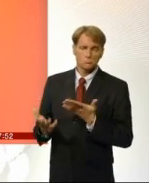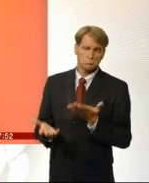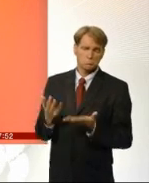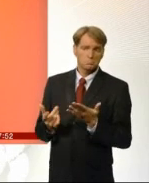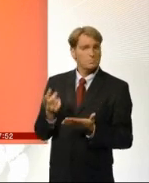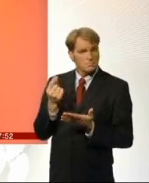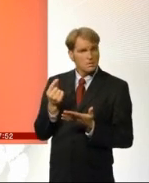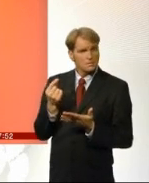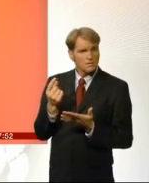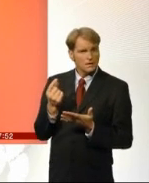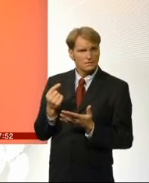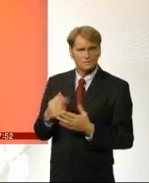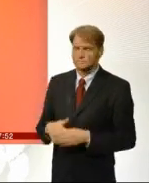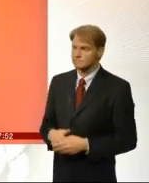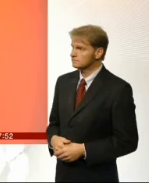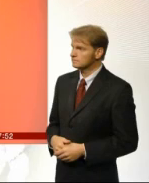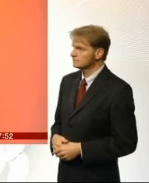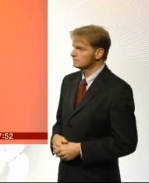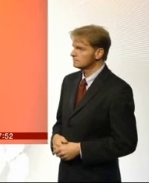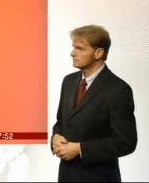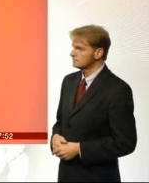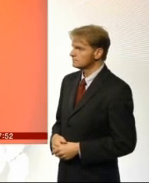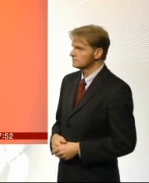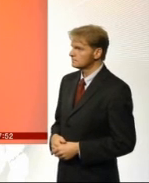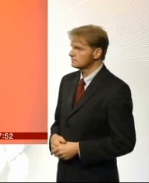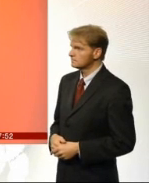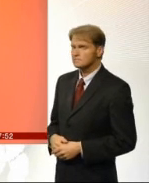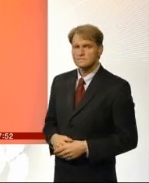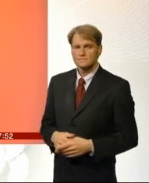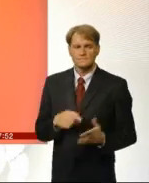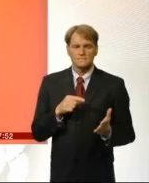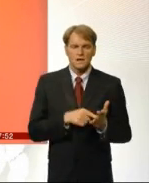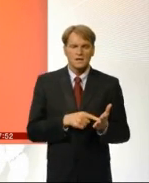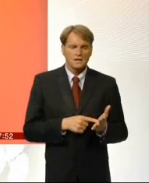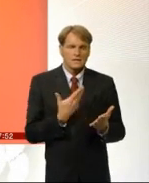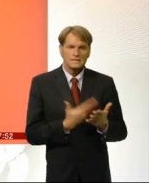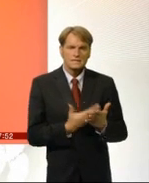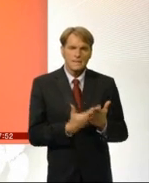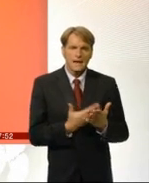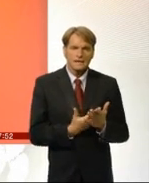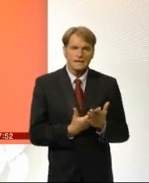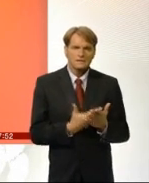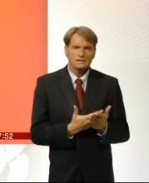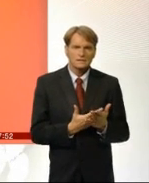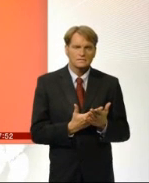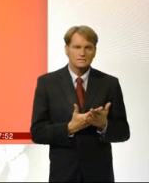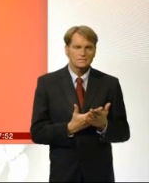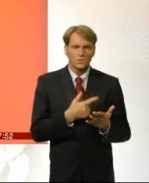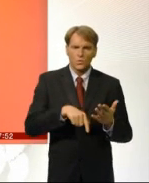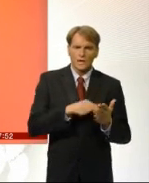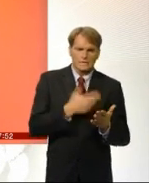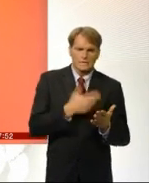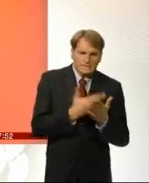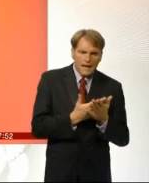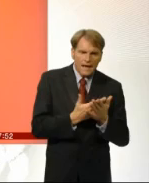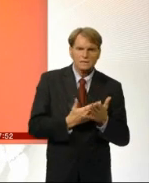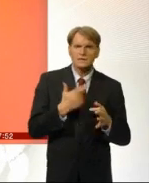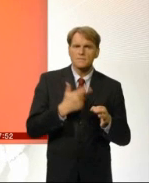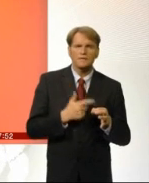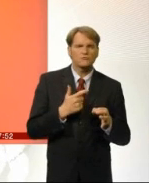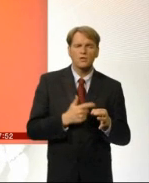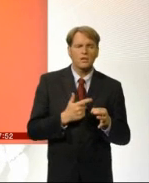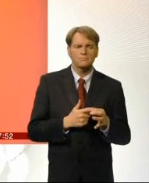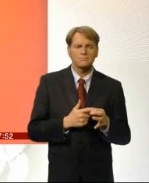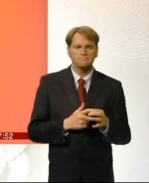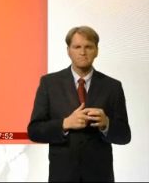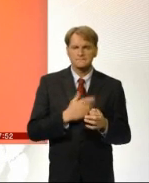a situation where demand does continue to grow. It's just slowing. The pace of growth is slowing of demand.